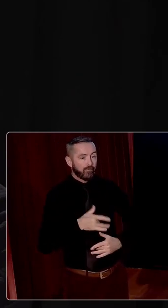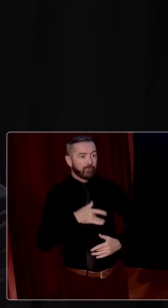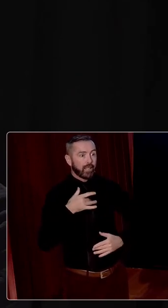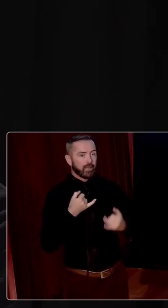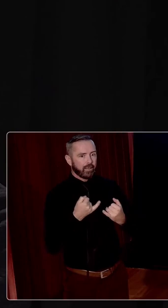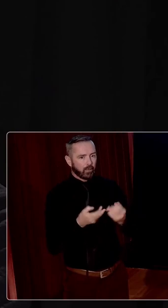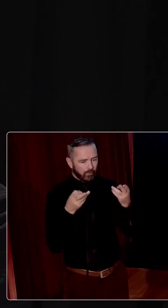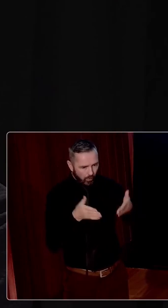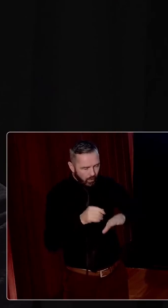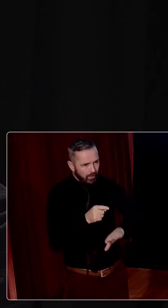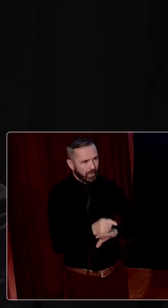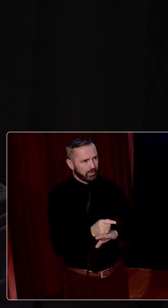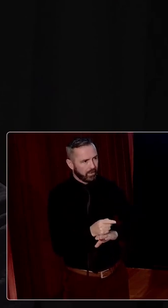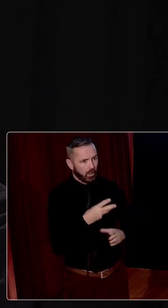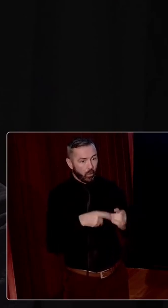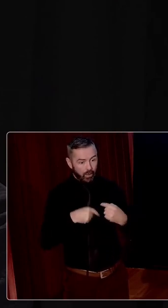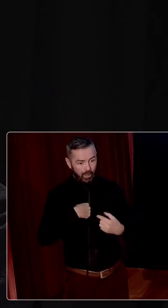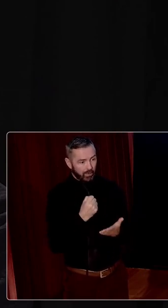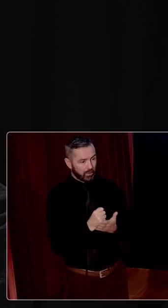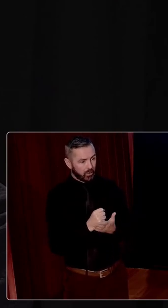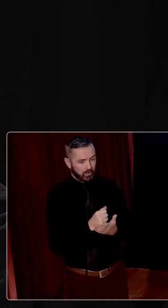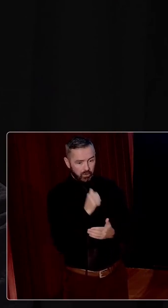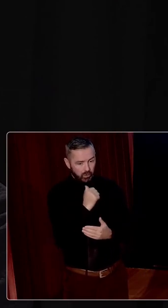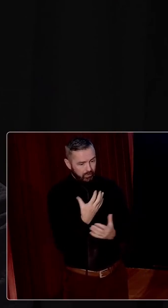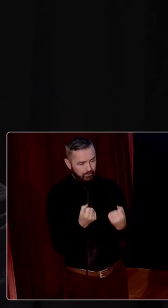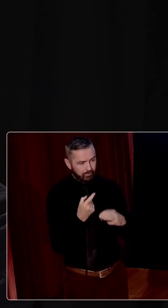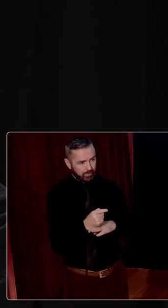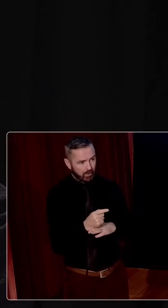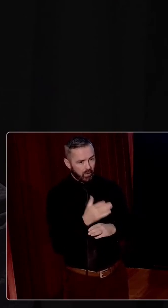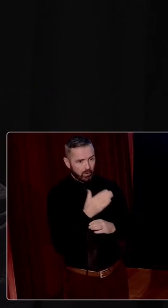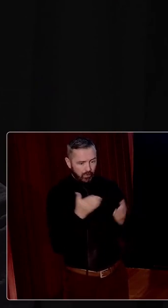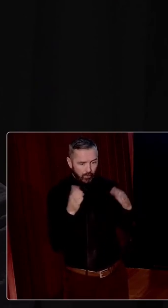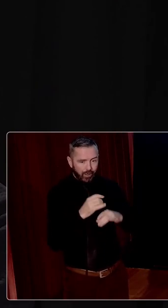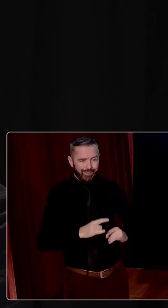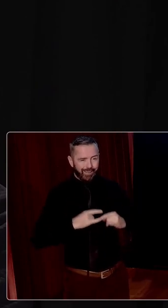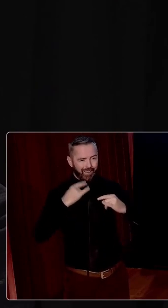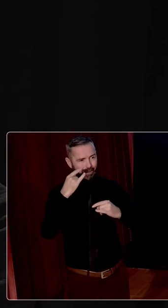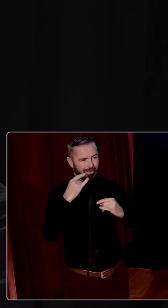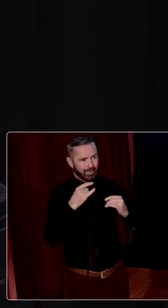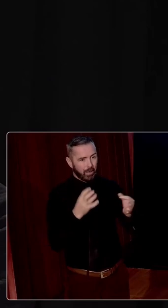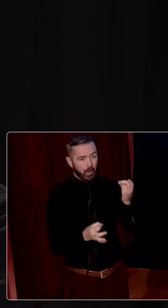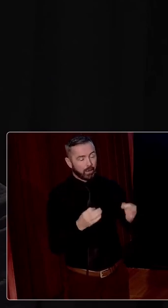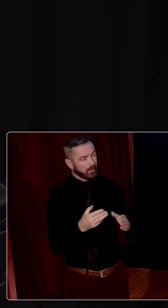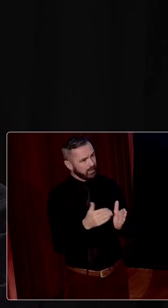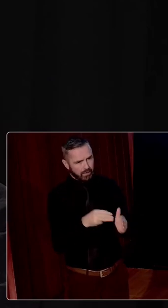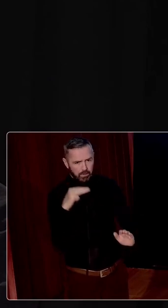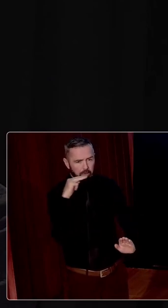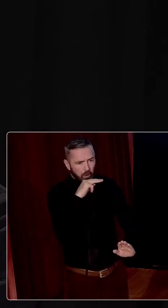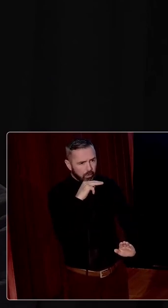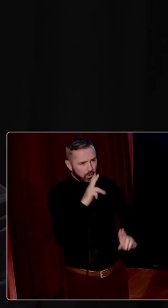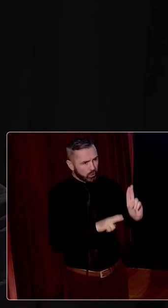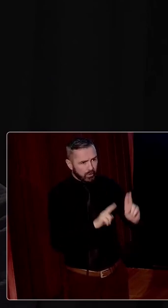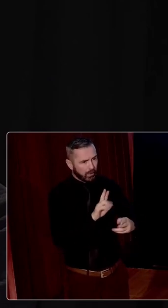like. We didn't get much of that when we were students. We tended to get narratives of high politics, which I hope don't go out of fashion because they're very important.